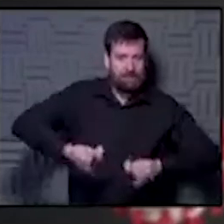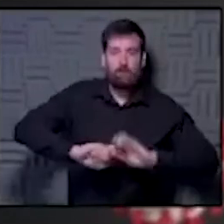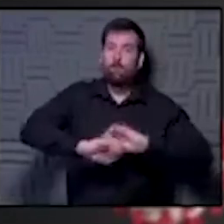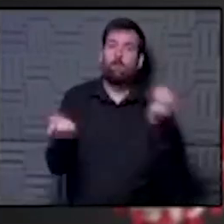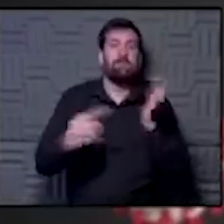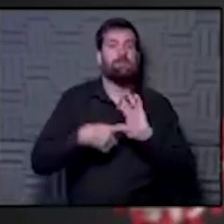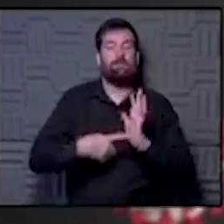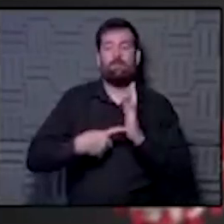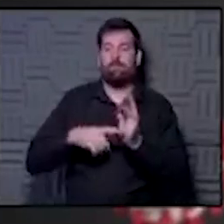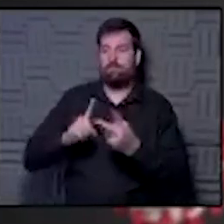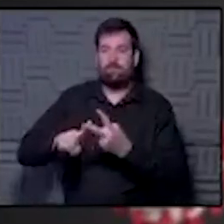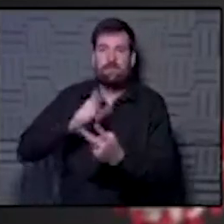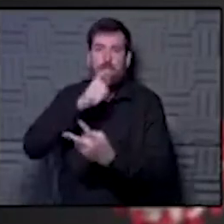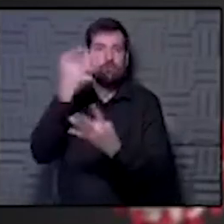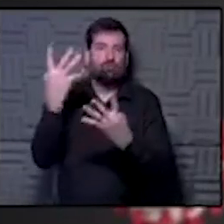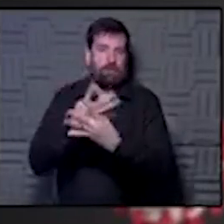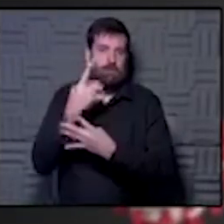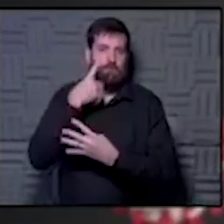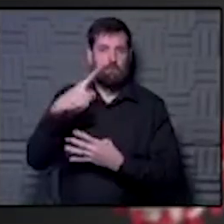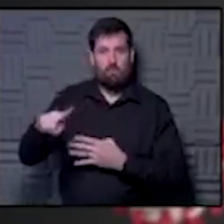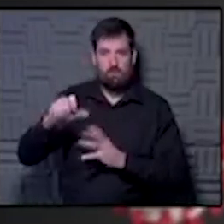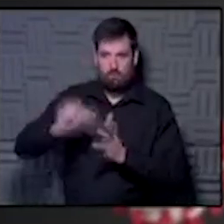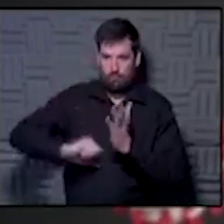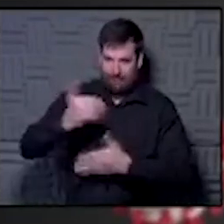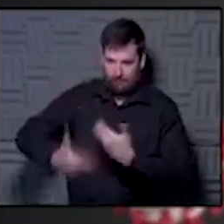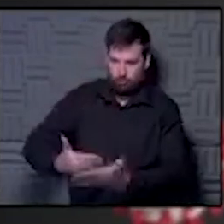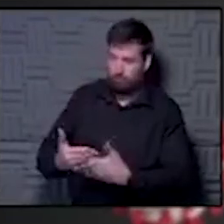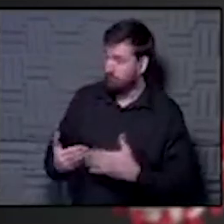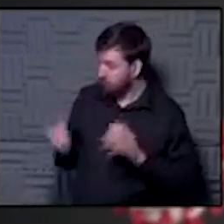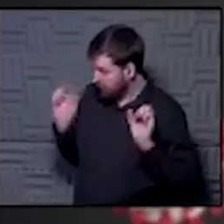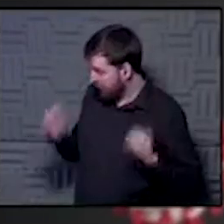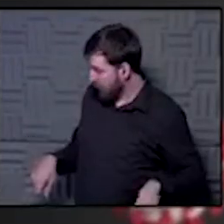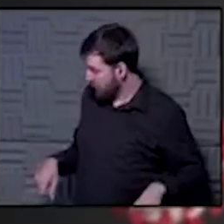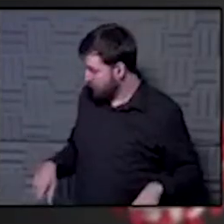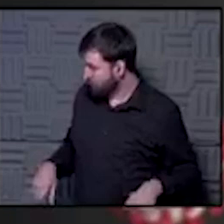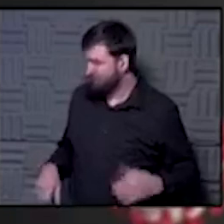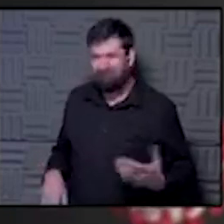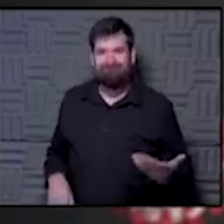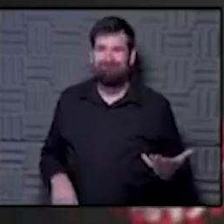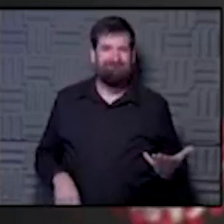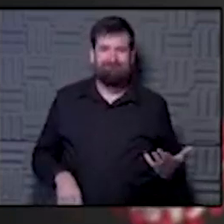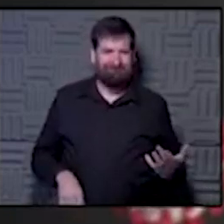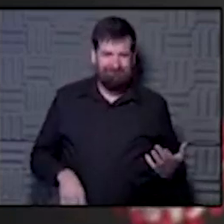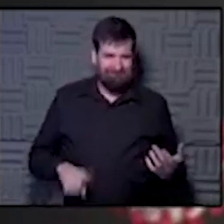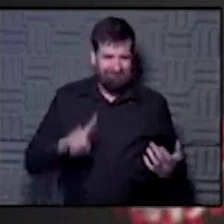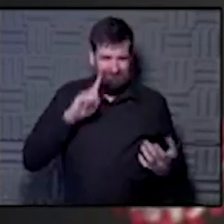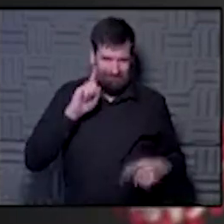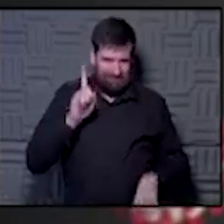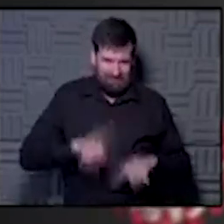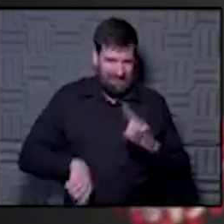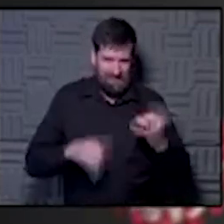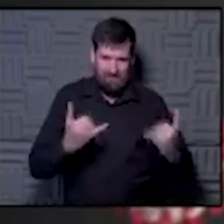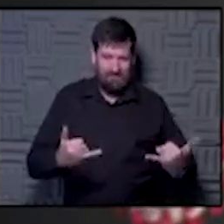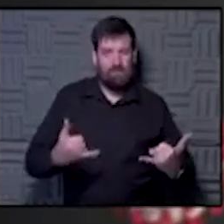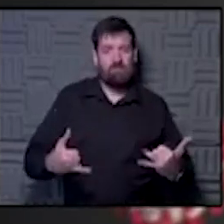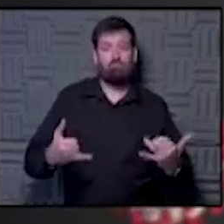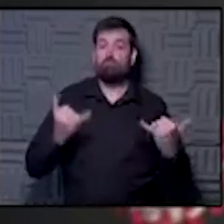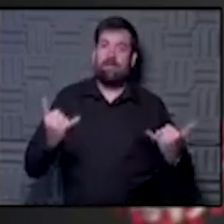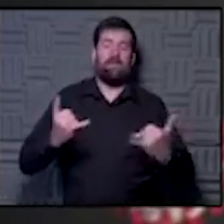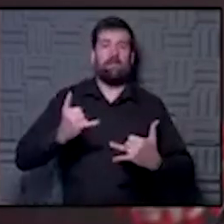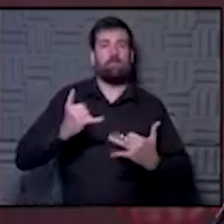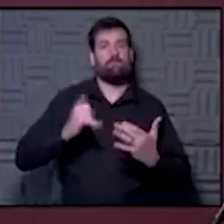they're not being screened for a medical procedure? Amanda, can we get it done? I don't know that you can get it done. We have such a short